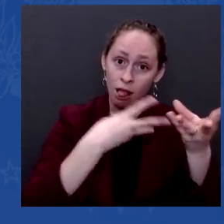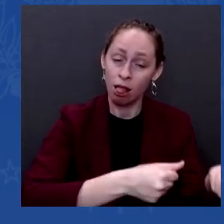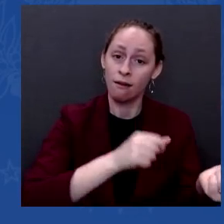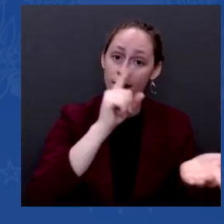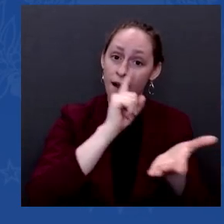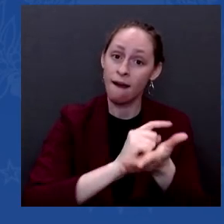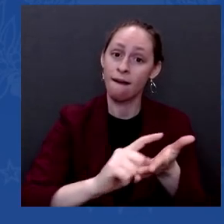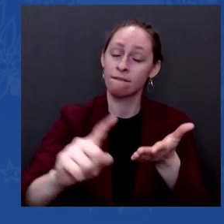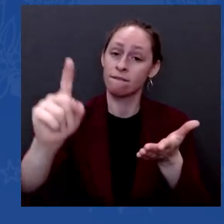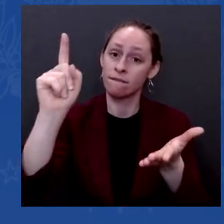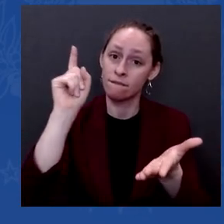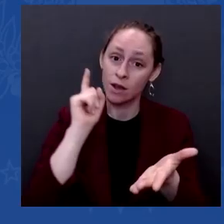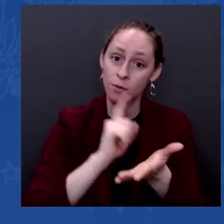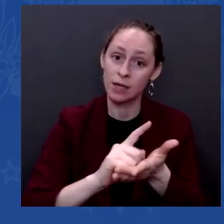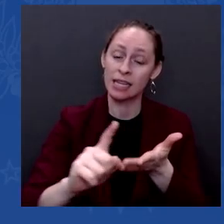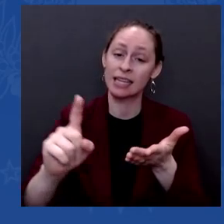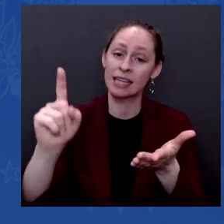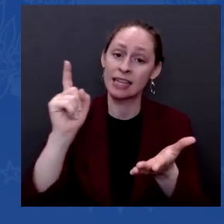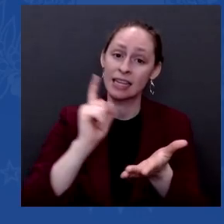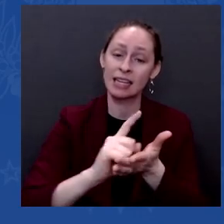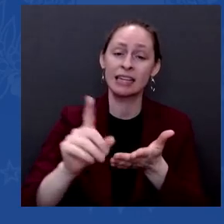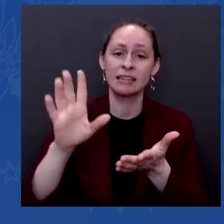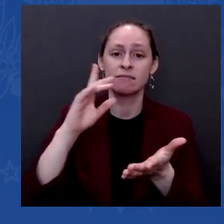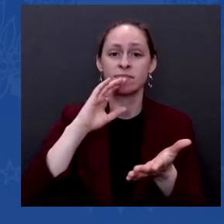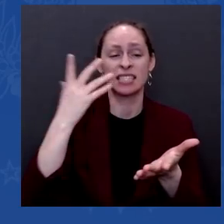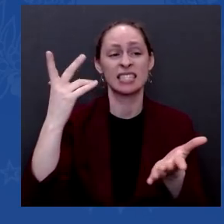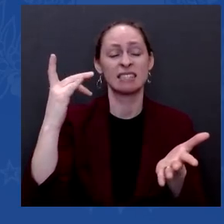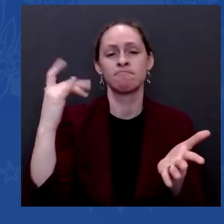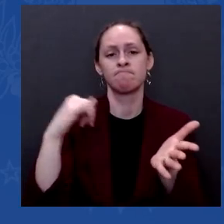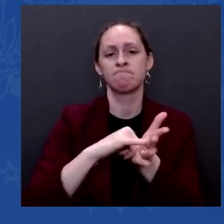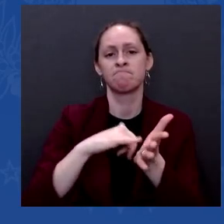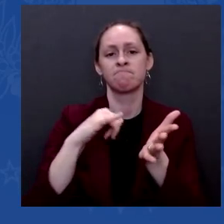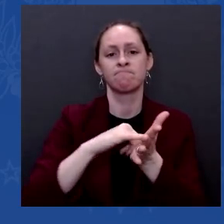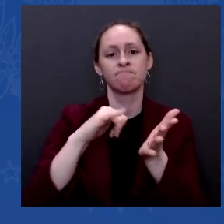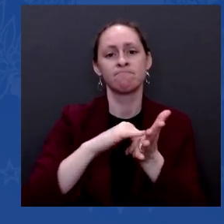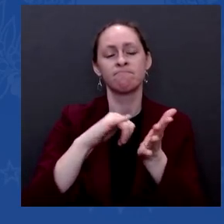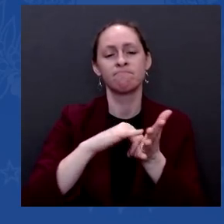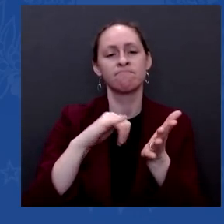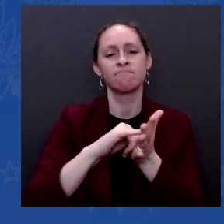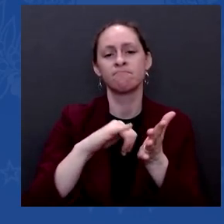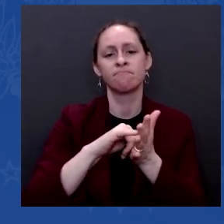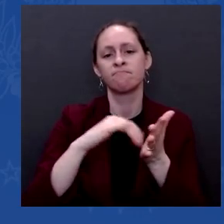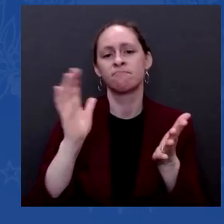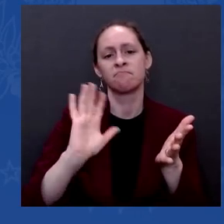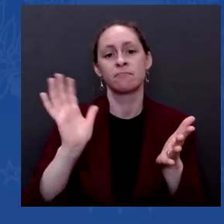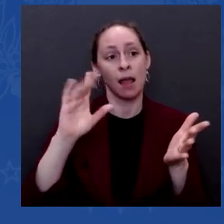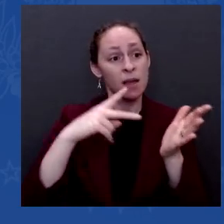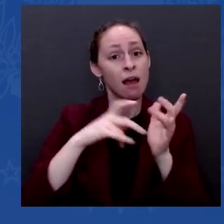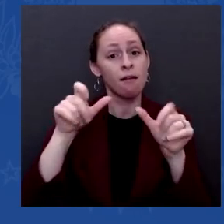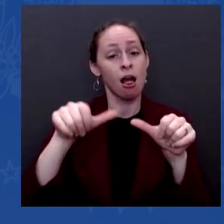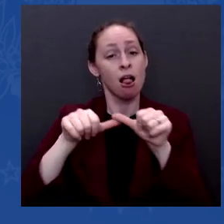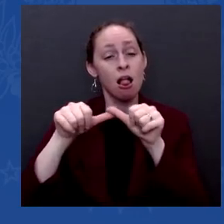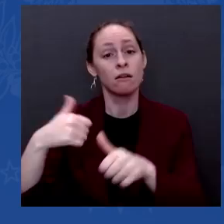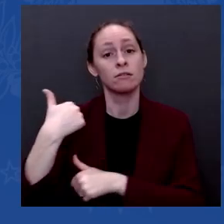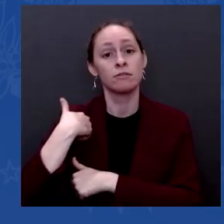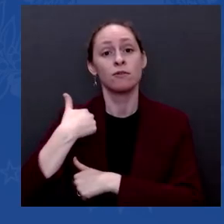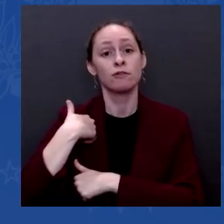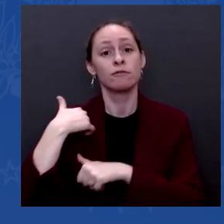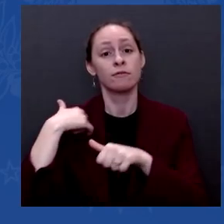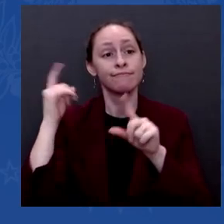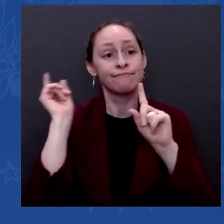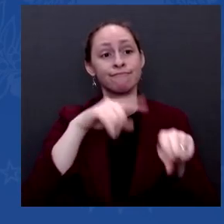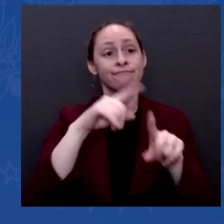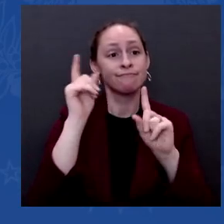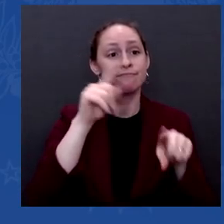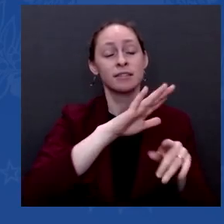sending more body bags back home, is highly, highly unusual. My dad used to have an expression. He'd say, son, if